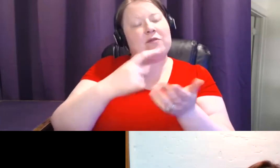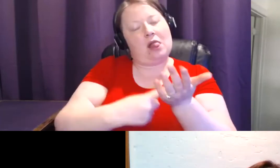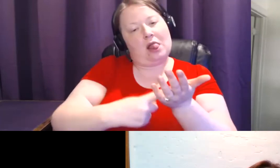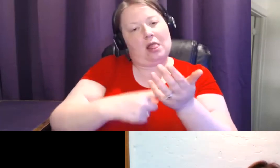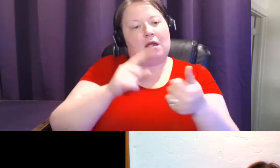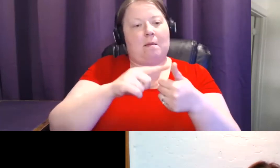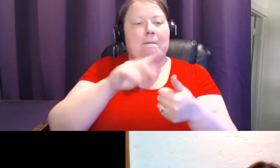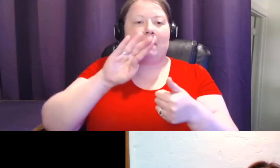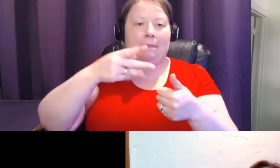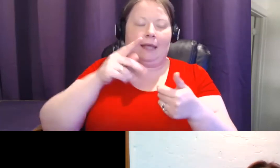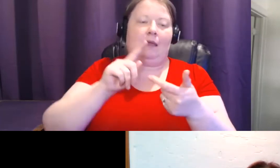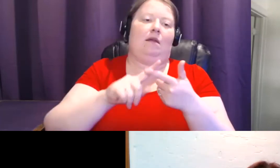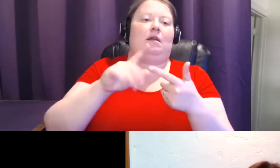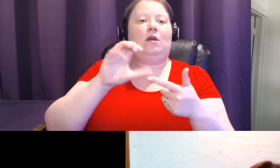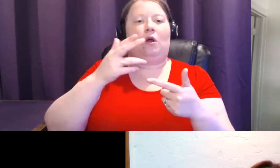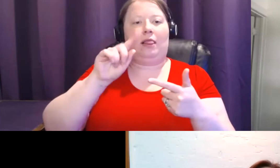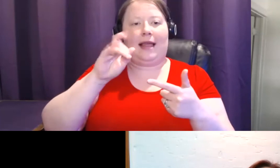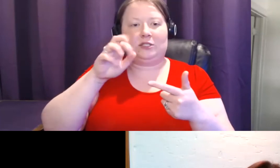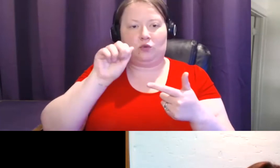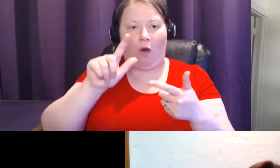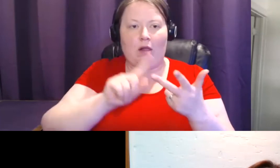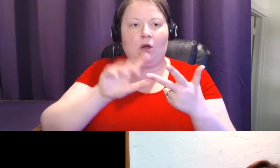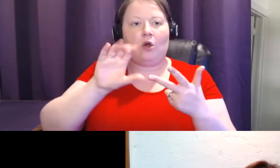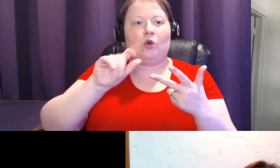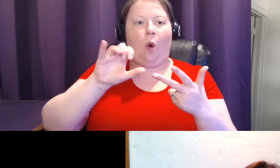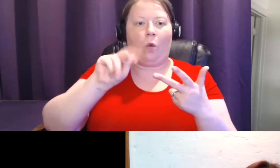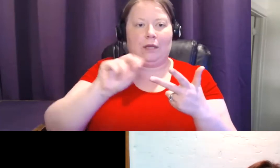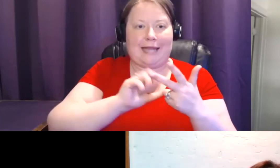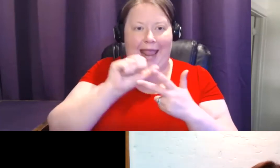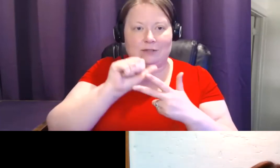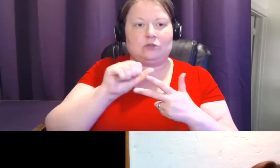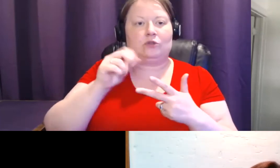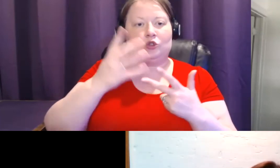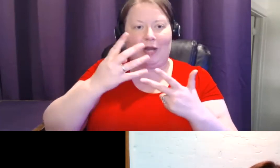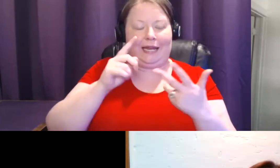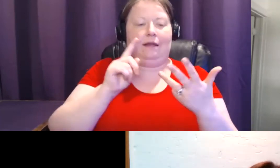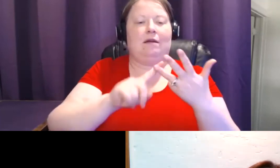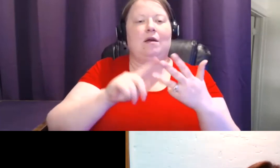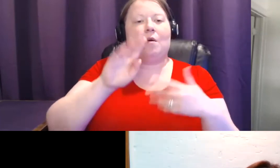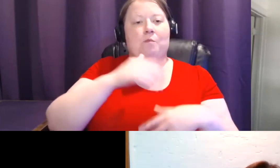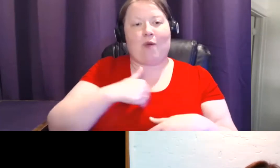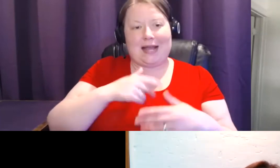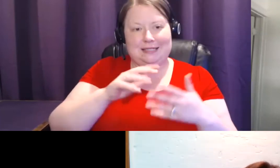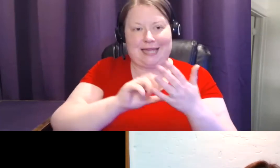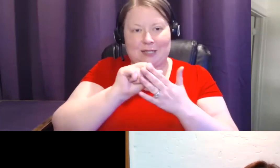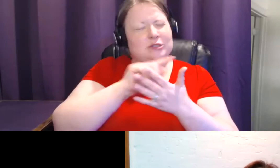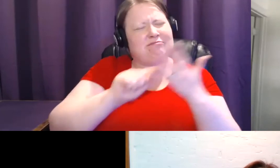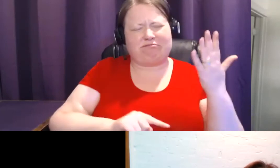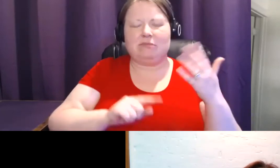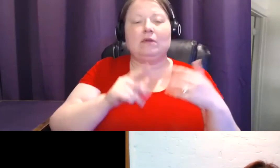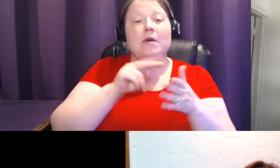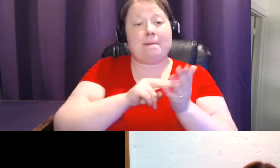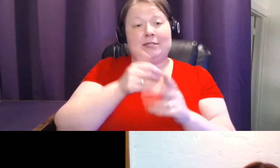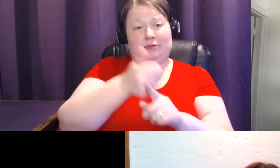cholesterol, colon cancer screening and breast cancer. And so once again, you really need to be your own advocate